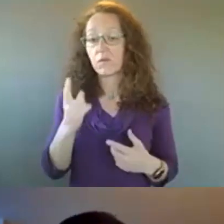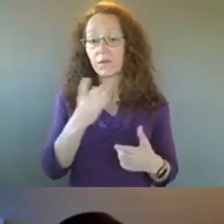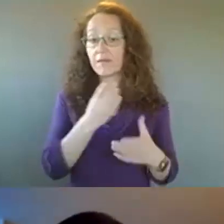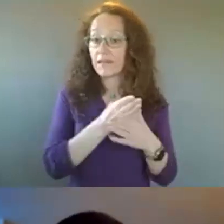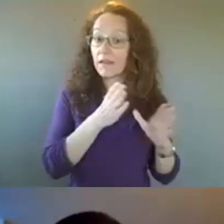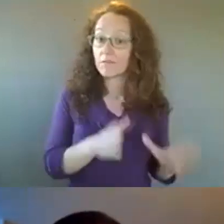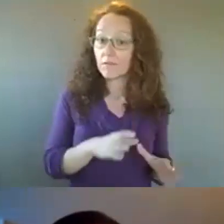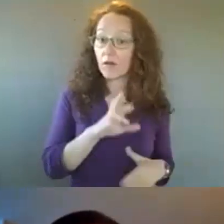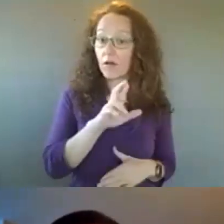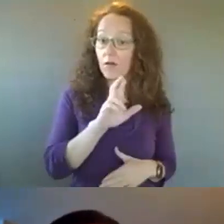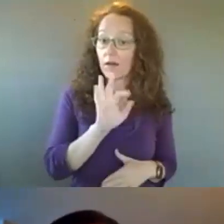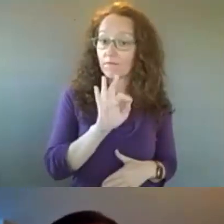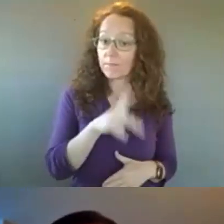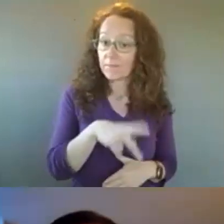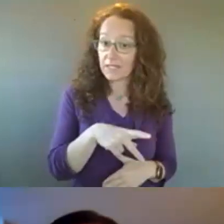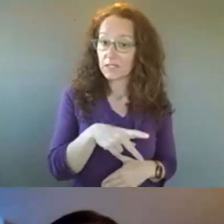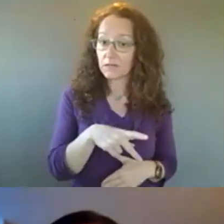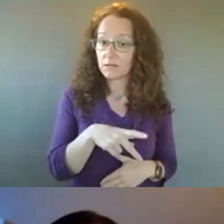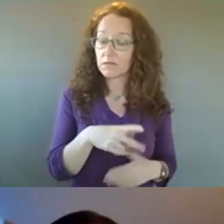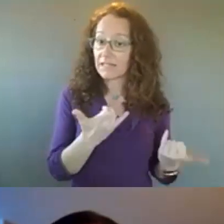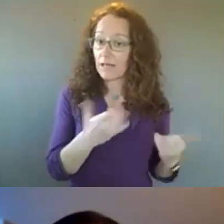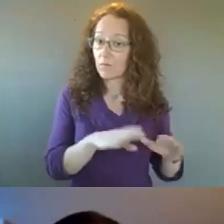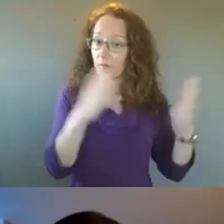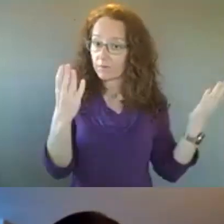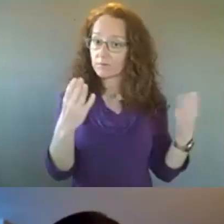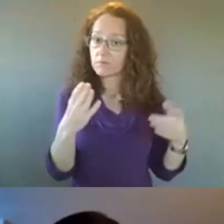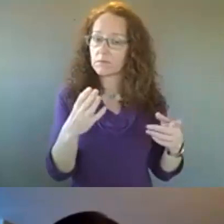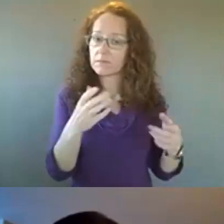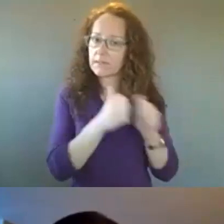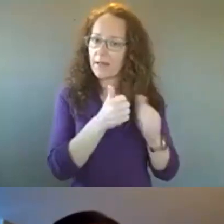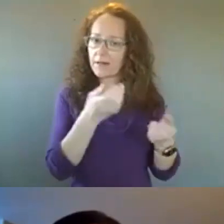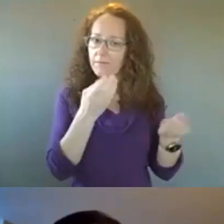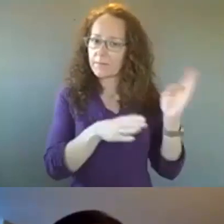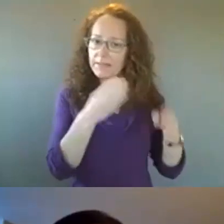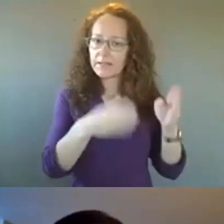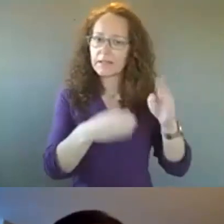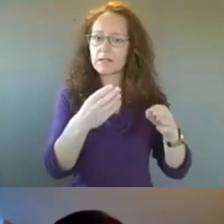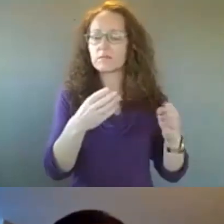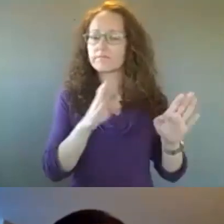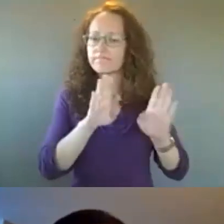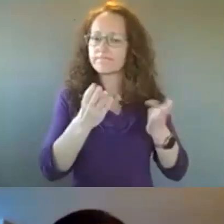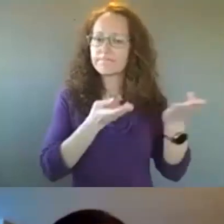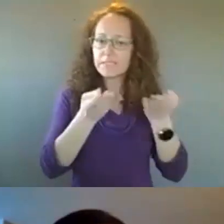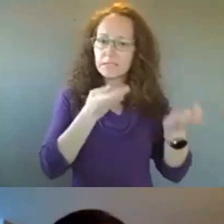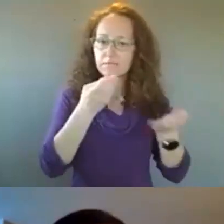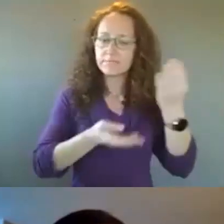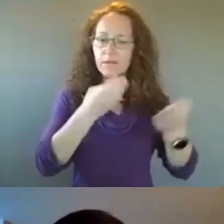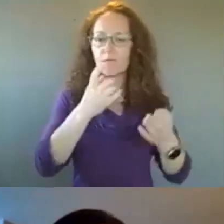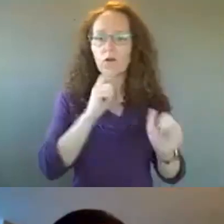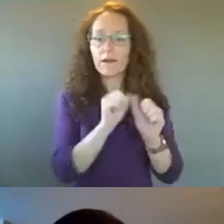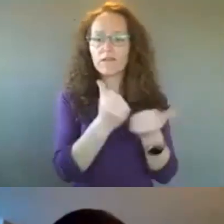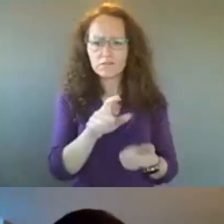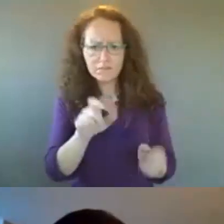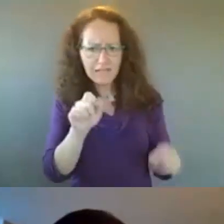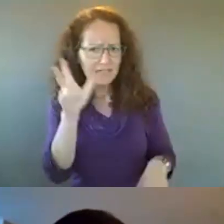RFP, which is currently out. It is a competitive bid process for agencies. Uh, hello. Can you all hear